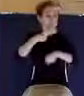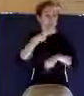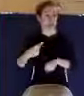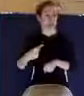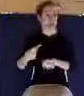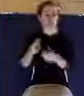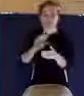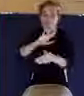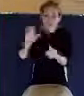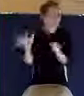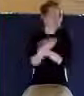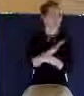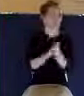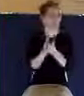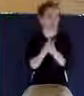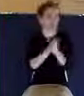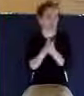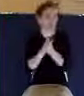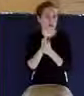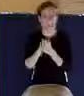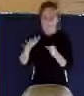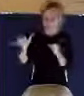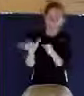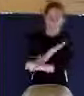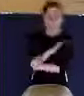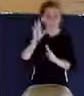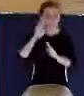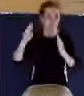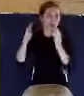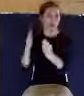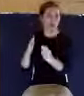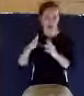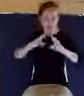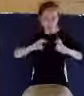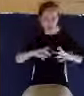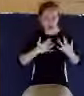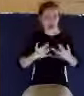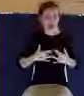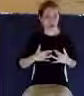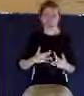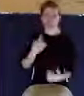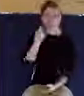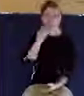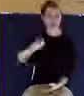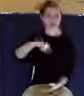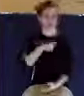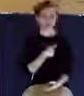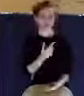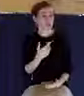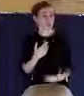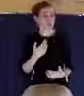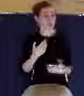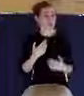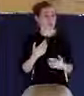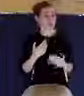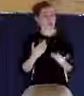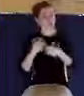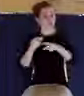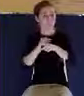election sure. We just had the Lord's Supper. And one of the things we do there is to examine our heart and spiritual